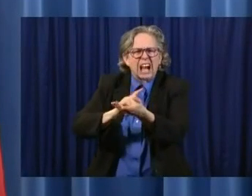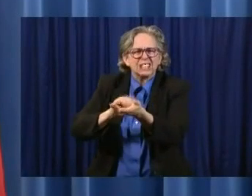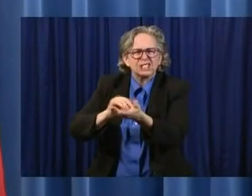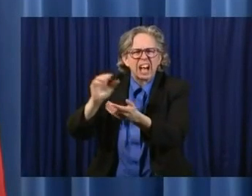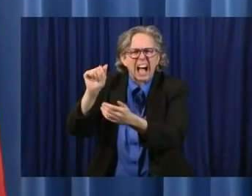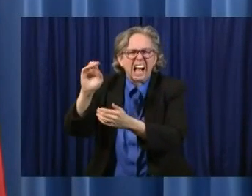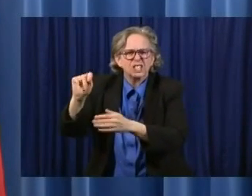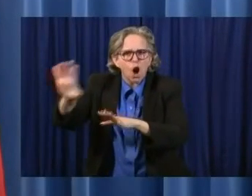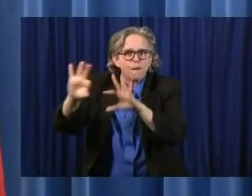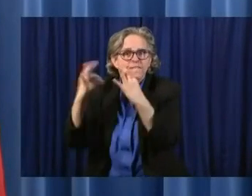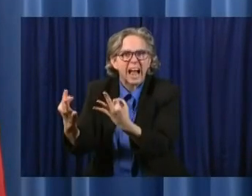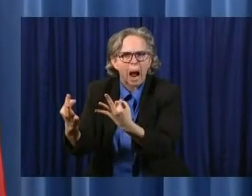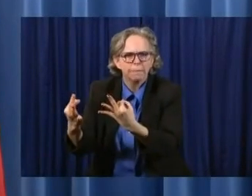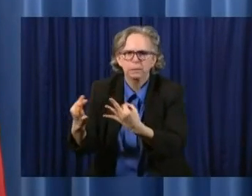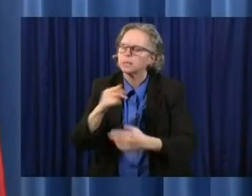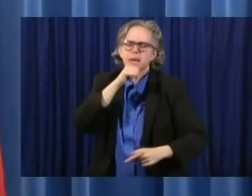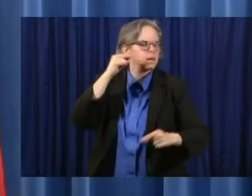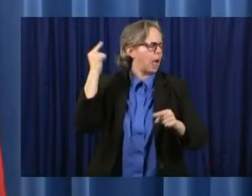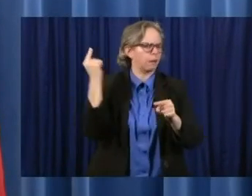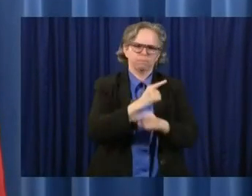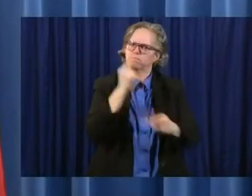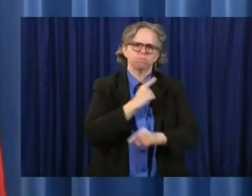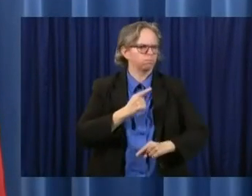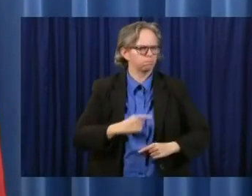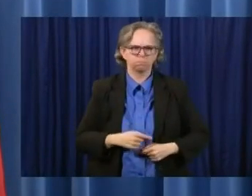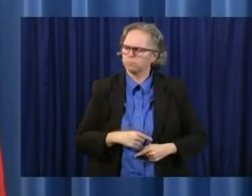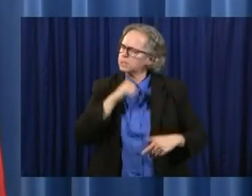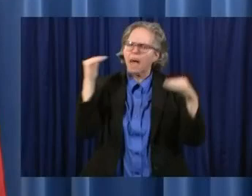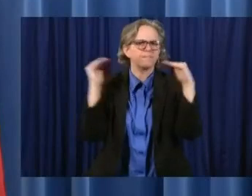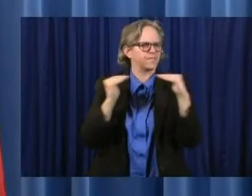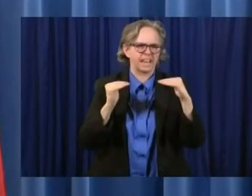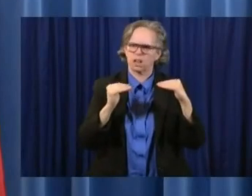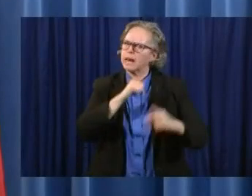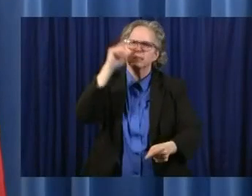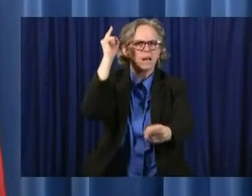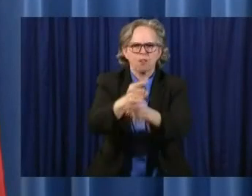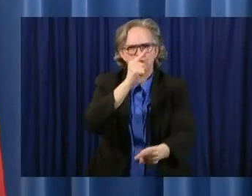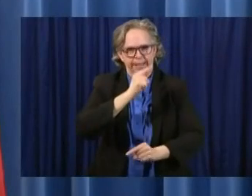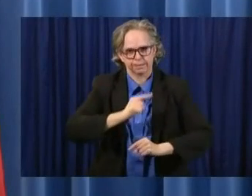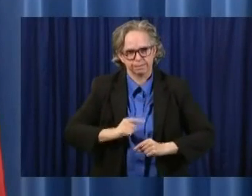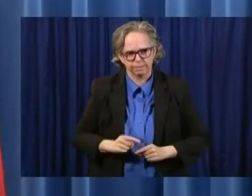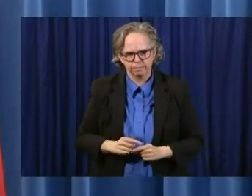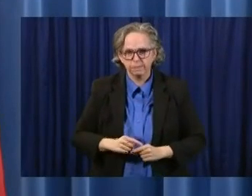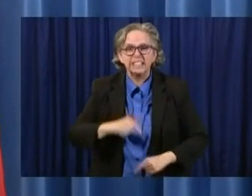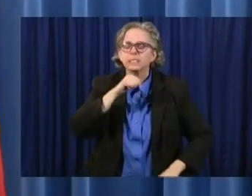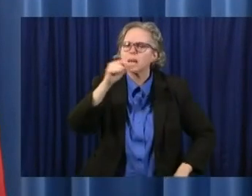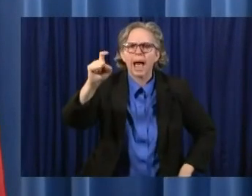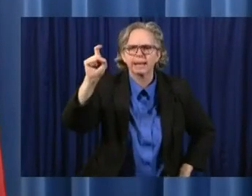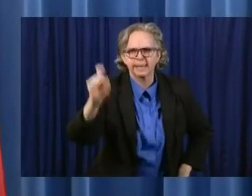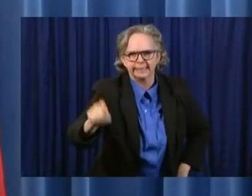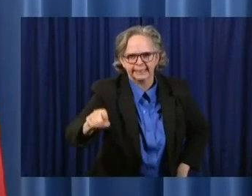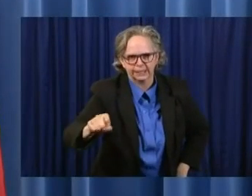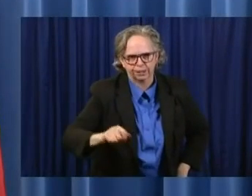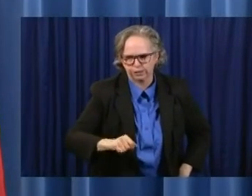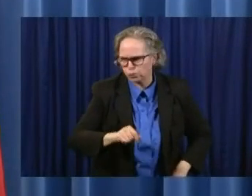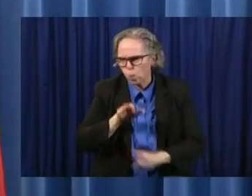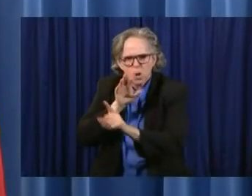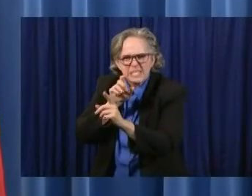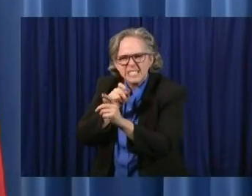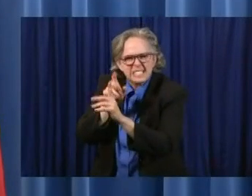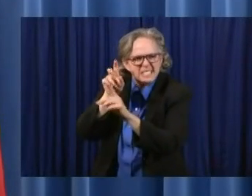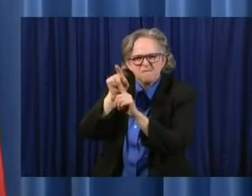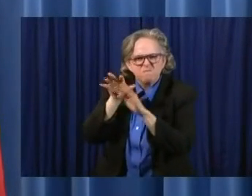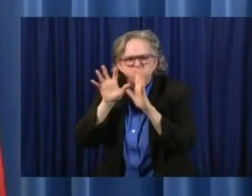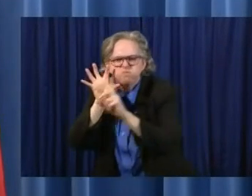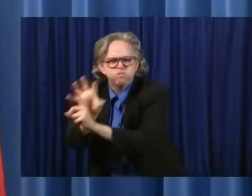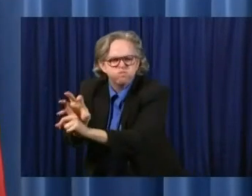that's fair game. I don't think it's right. I don't think it's necessary to get your point across. You can get your point across very,